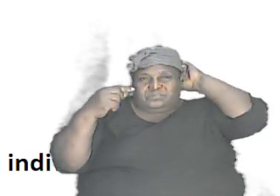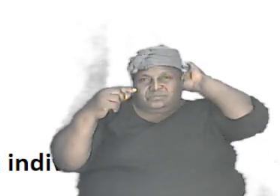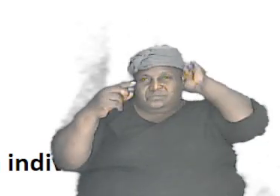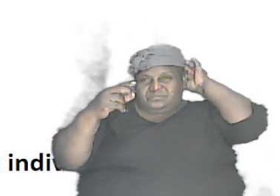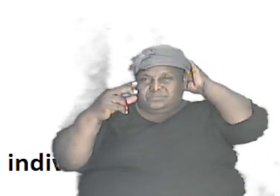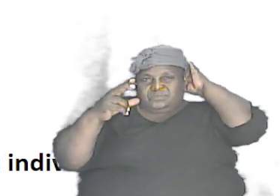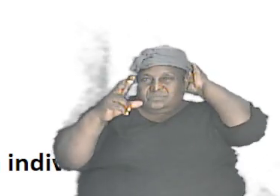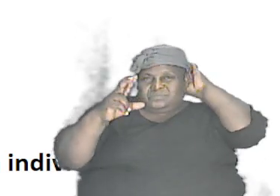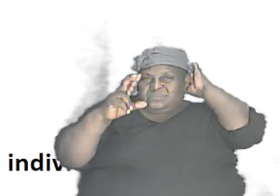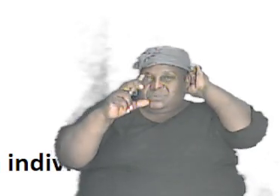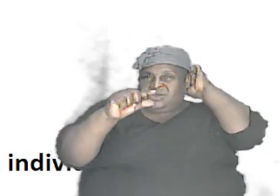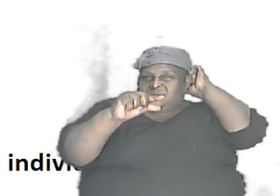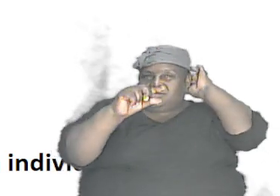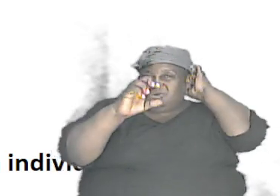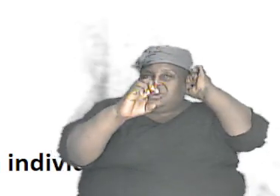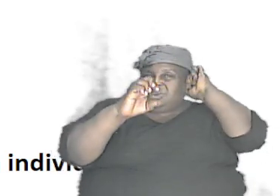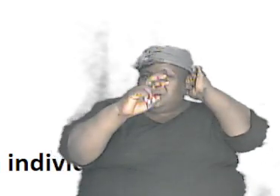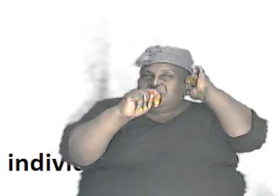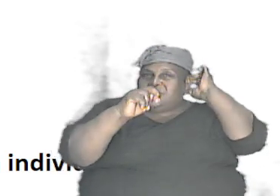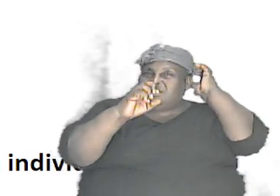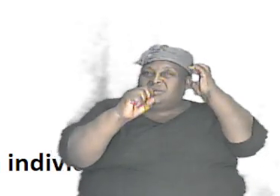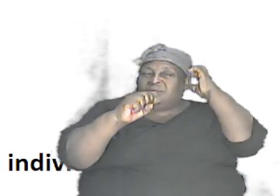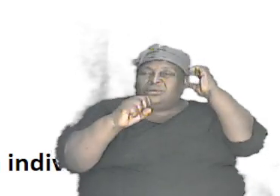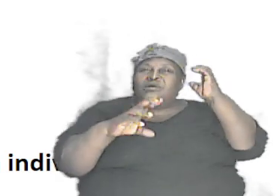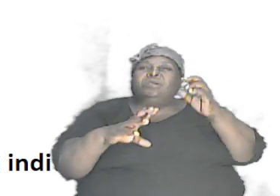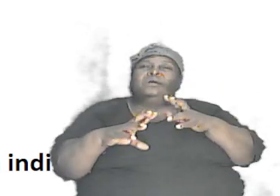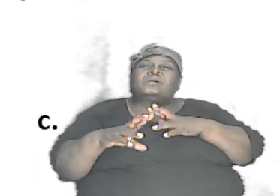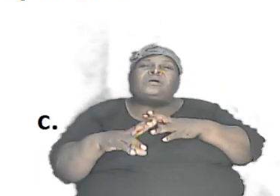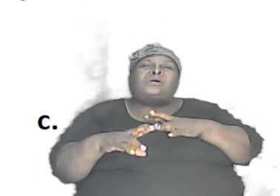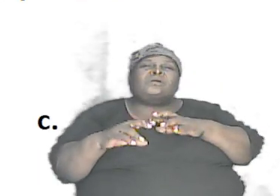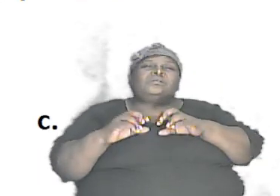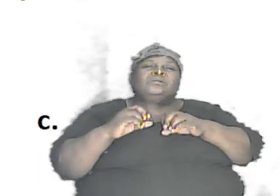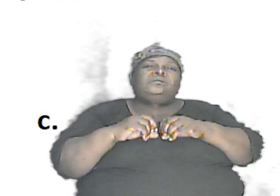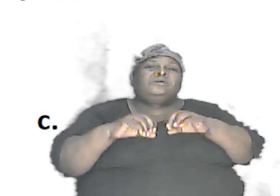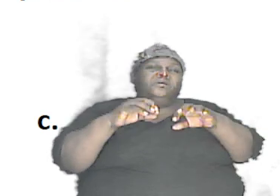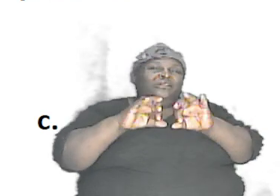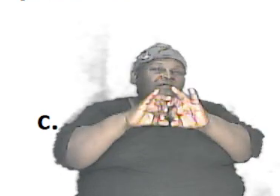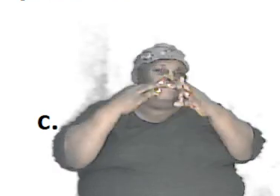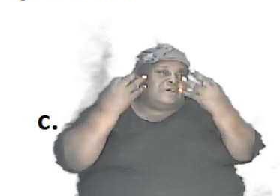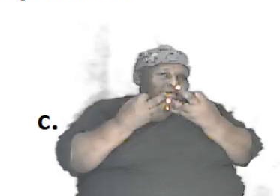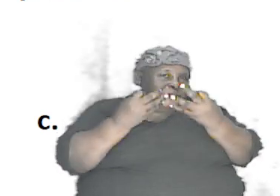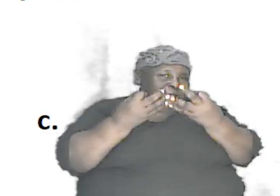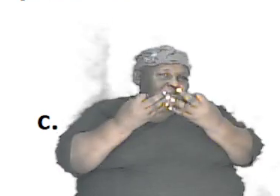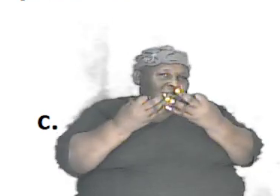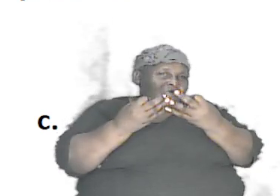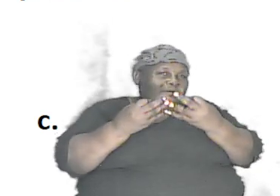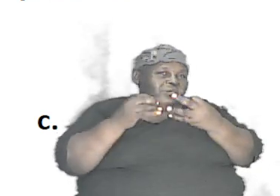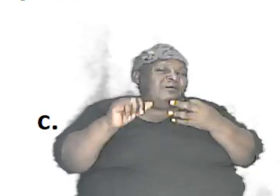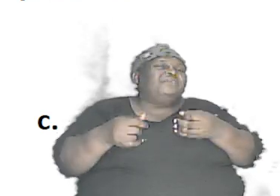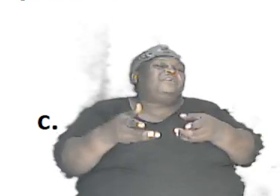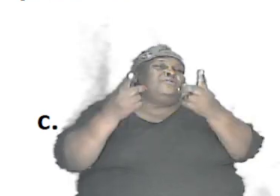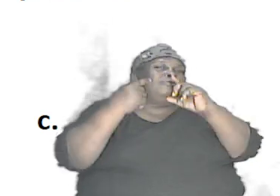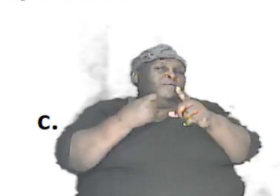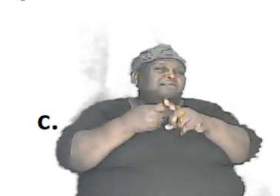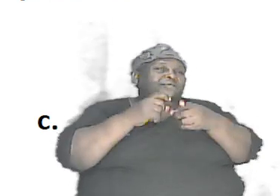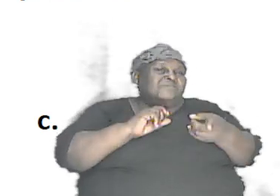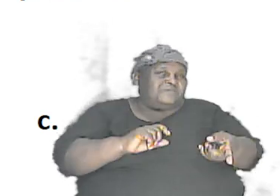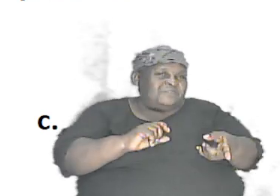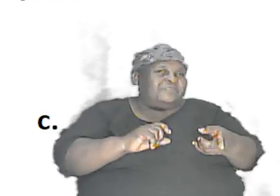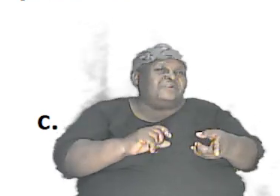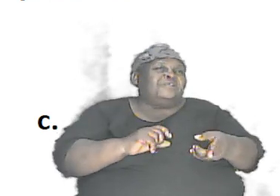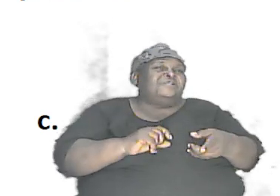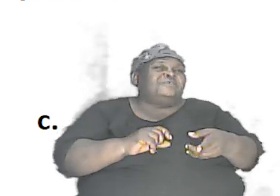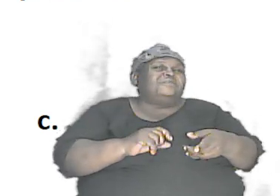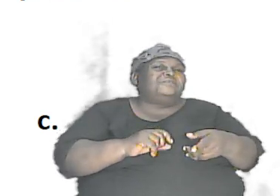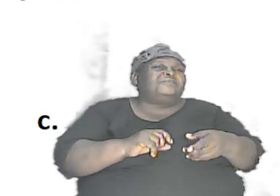therefore the offspring that would emerge as a result of that we did make the point that